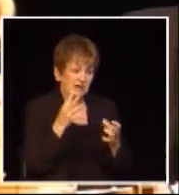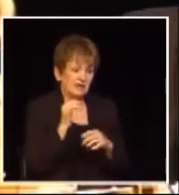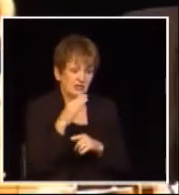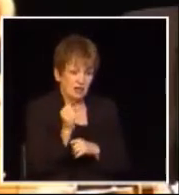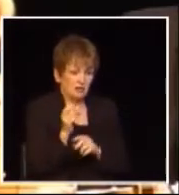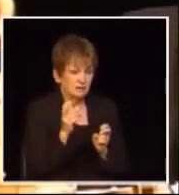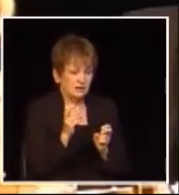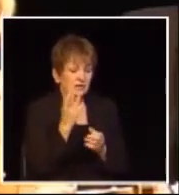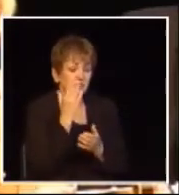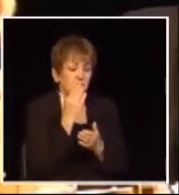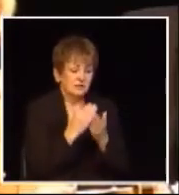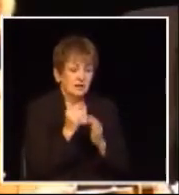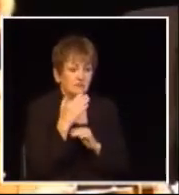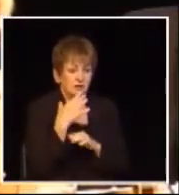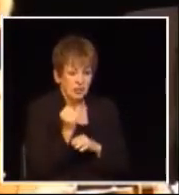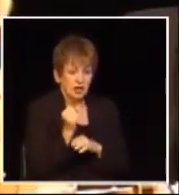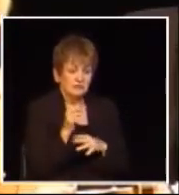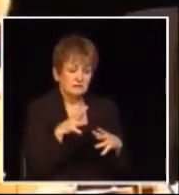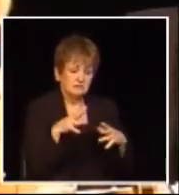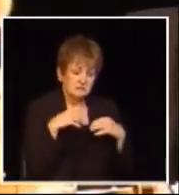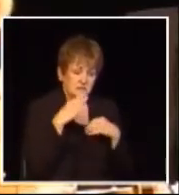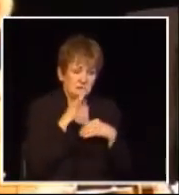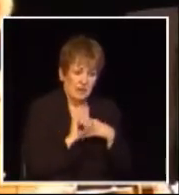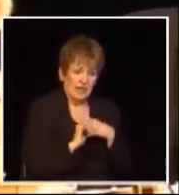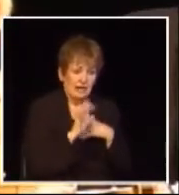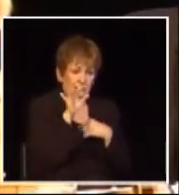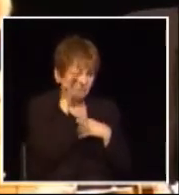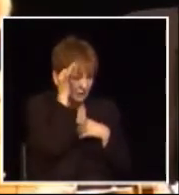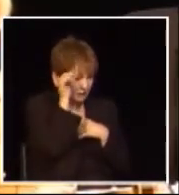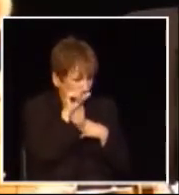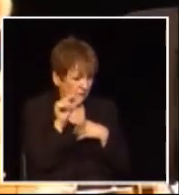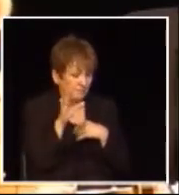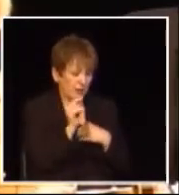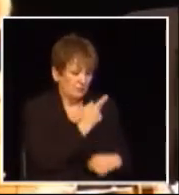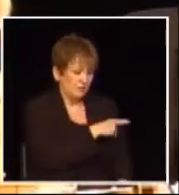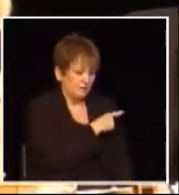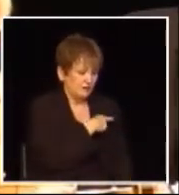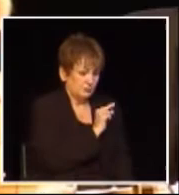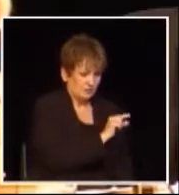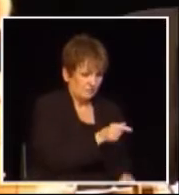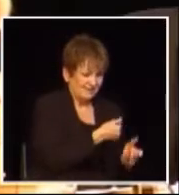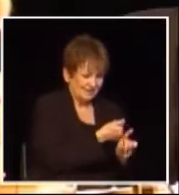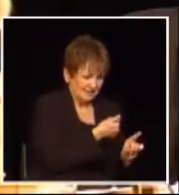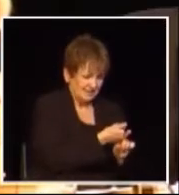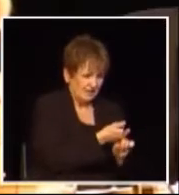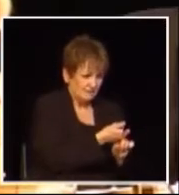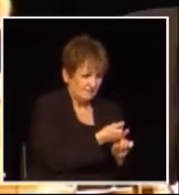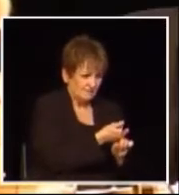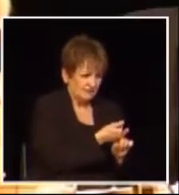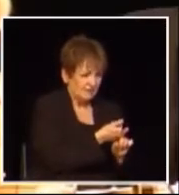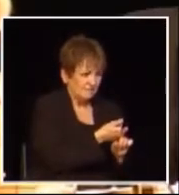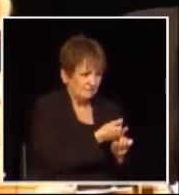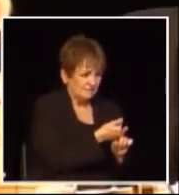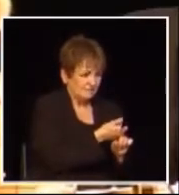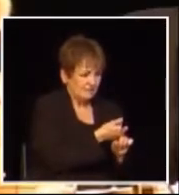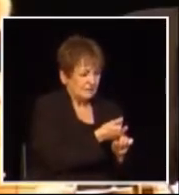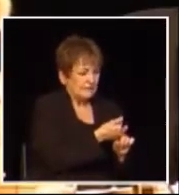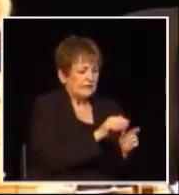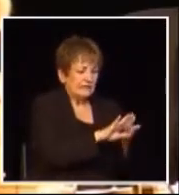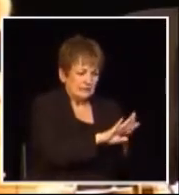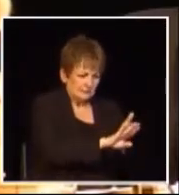able to eliminate a huge number of jobs some of those jobs have been absorbed by the federal government but by the provincial government